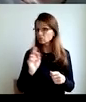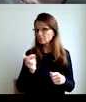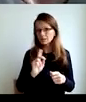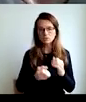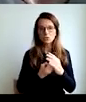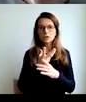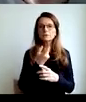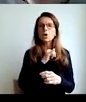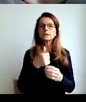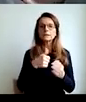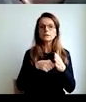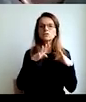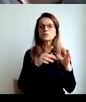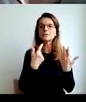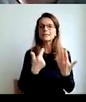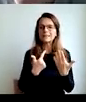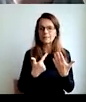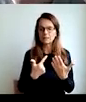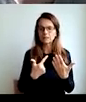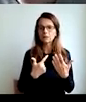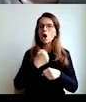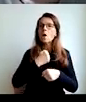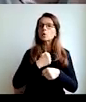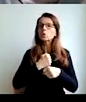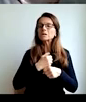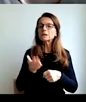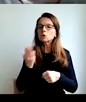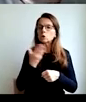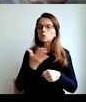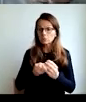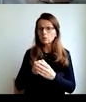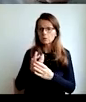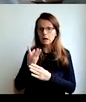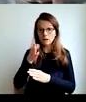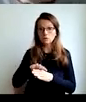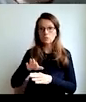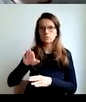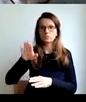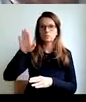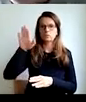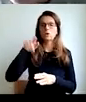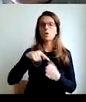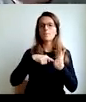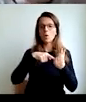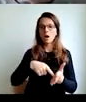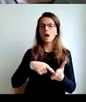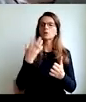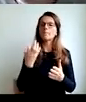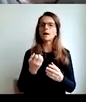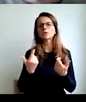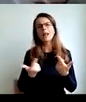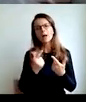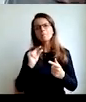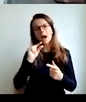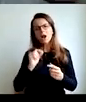their productivity, but their salaries, salaries in real terms have not grown since